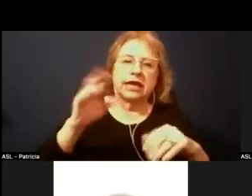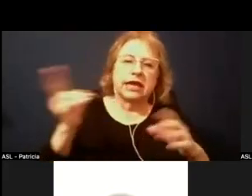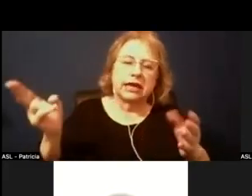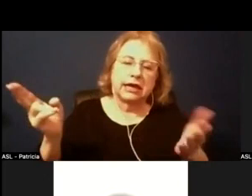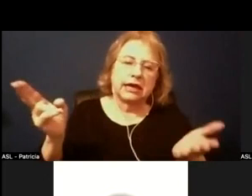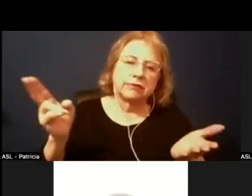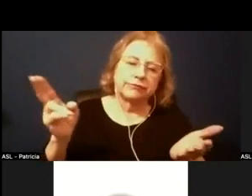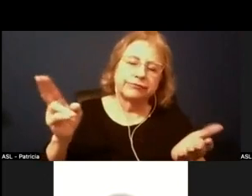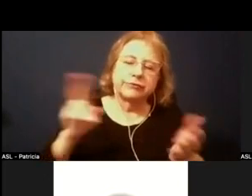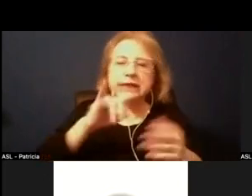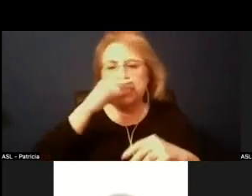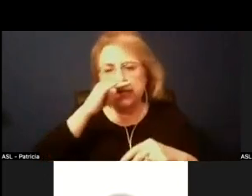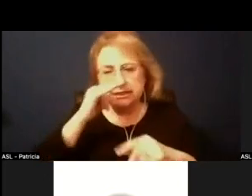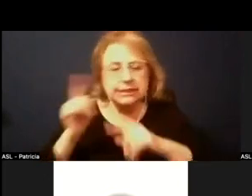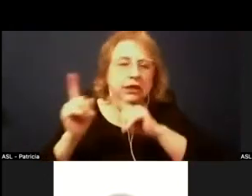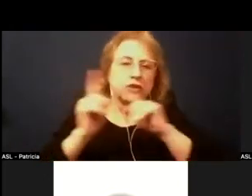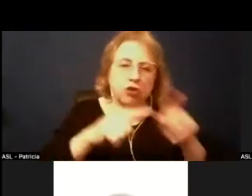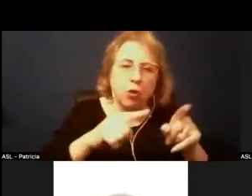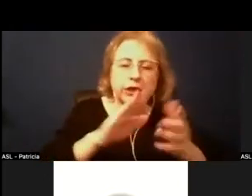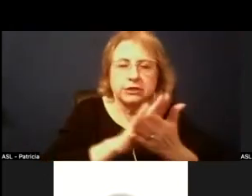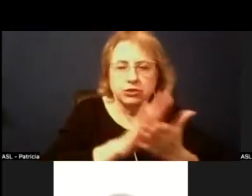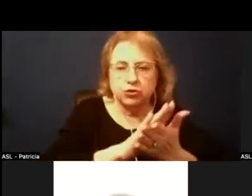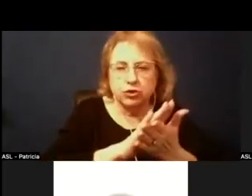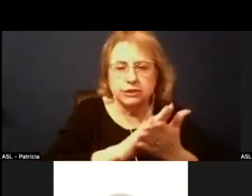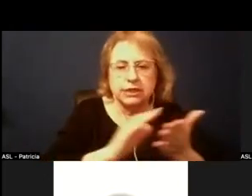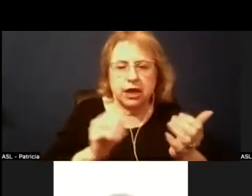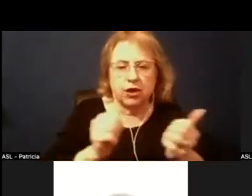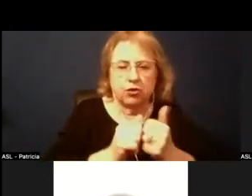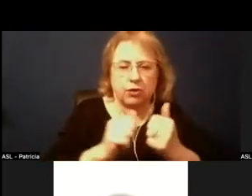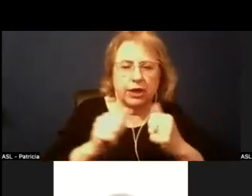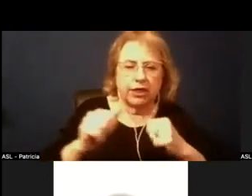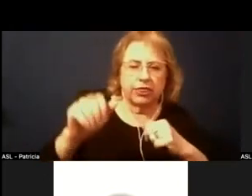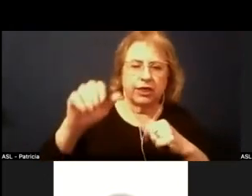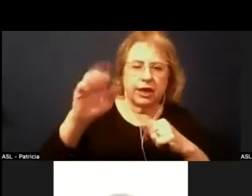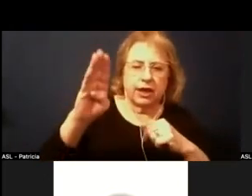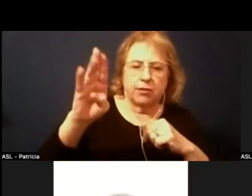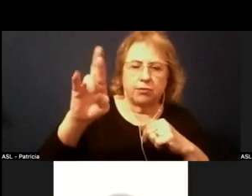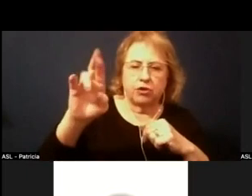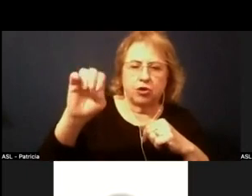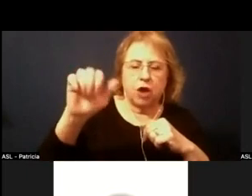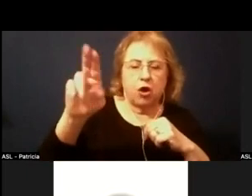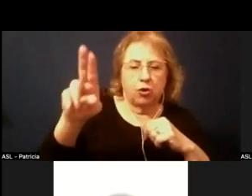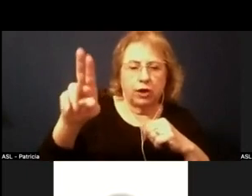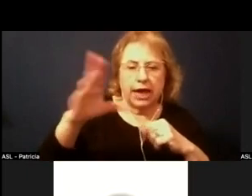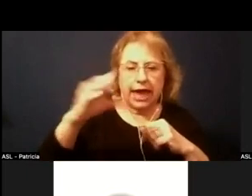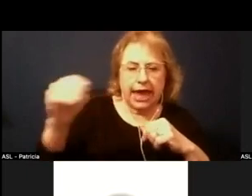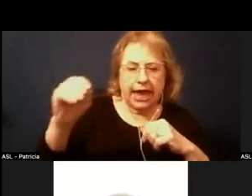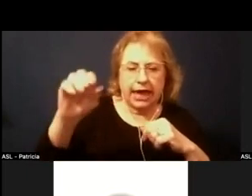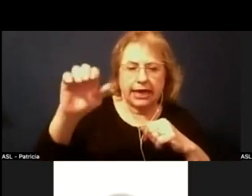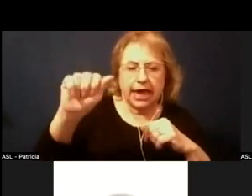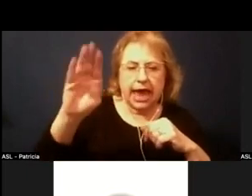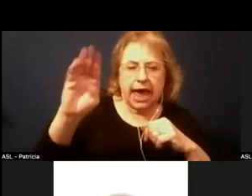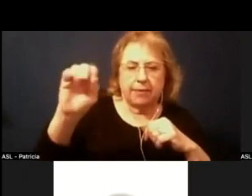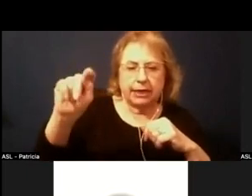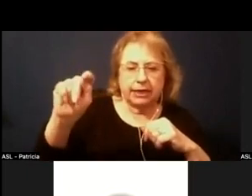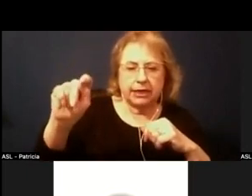complexes that we deal with in terms of Borrell and Abbott you're making uh trustee area number three a heavy